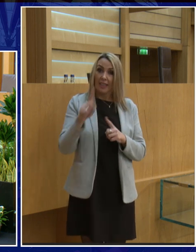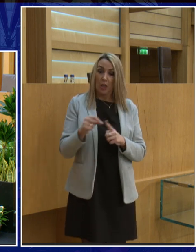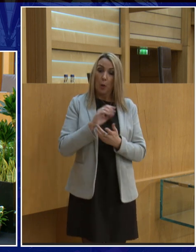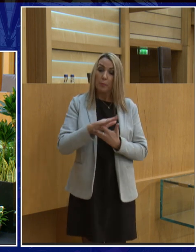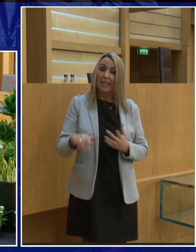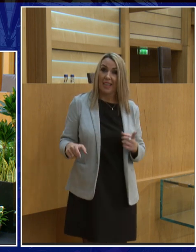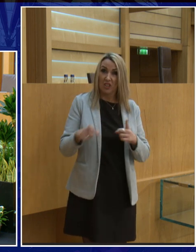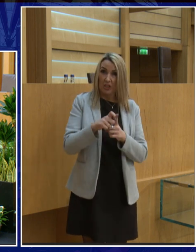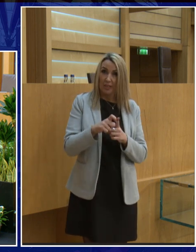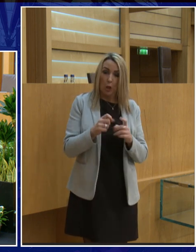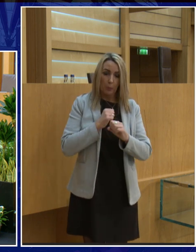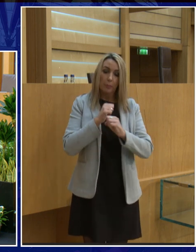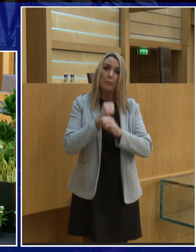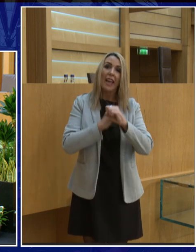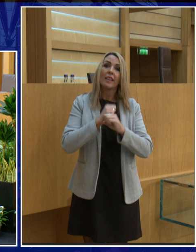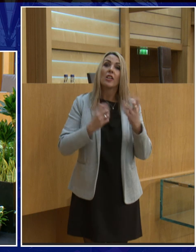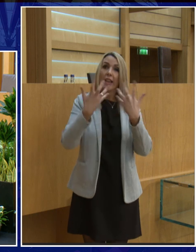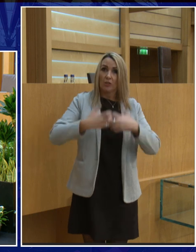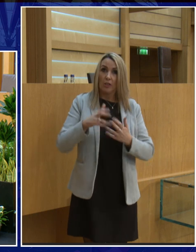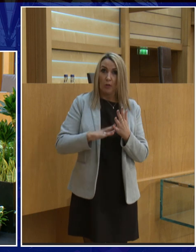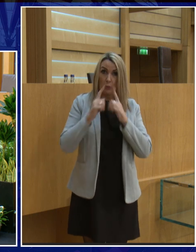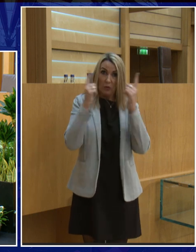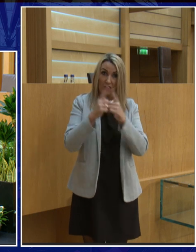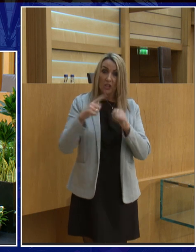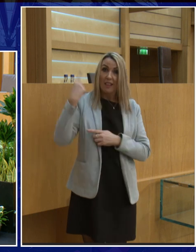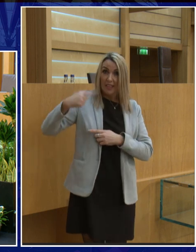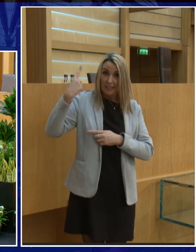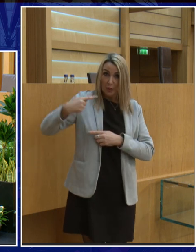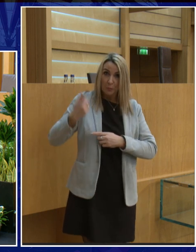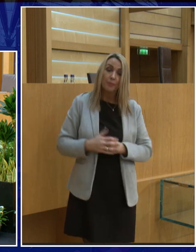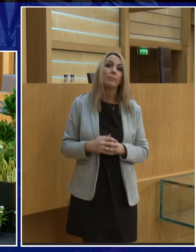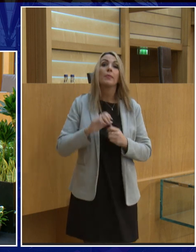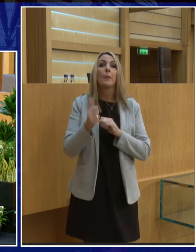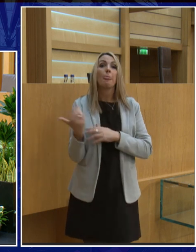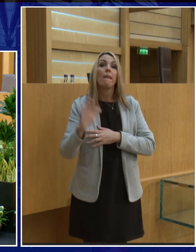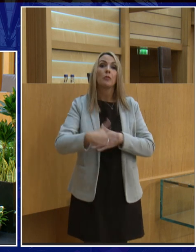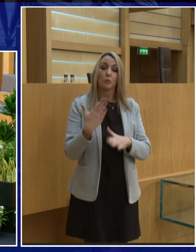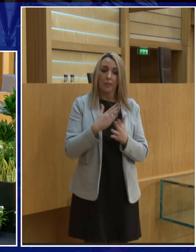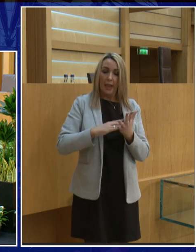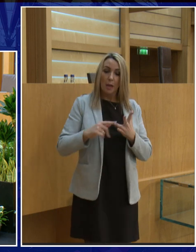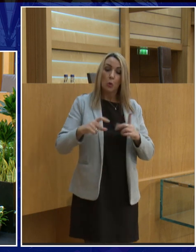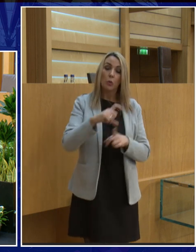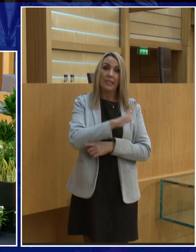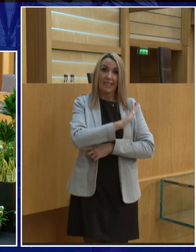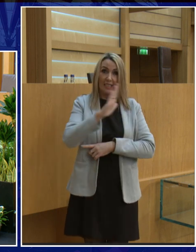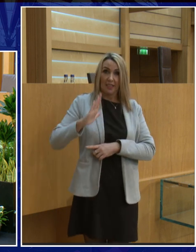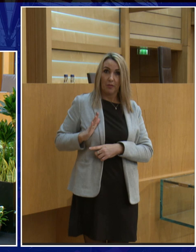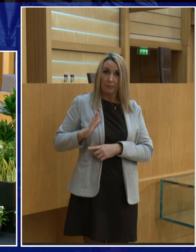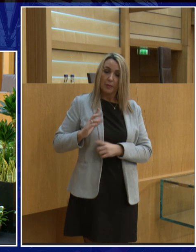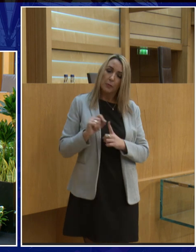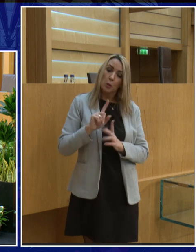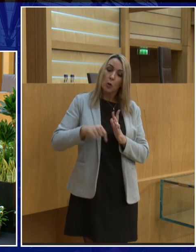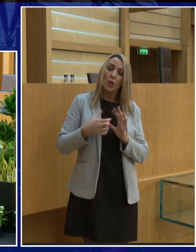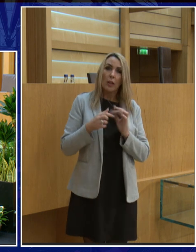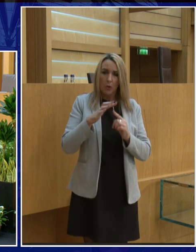in Mechanical Engineering from Imperial College London. She then went on to work for the Ministry of Defence on projects ranging from